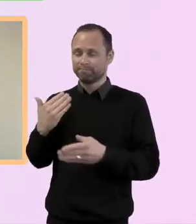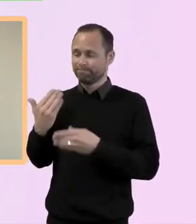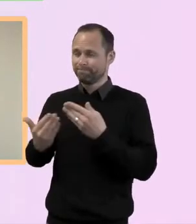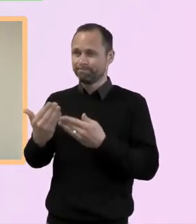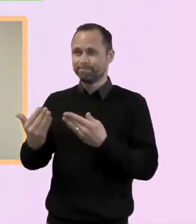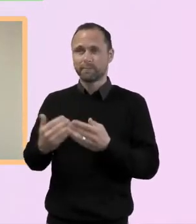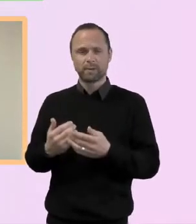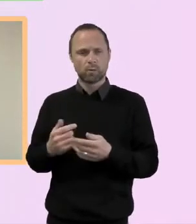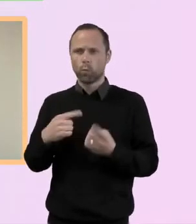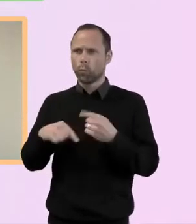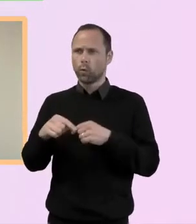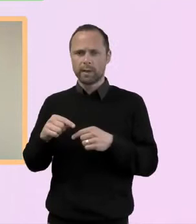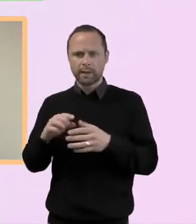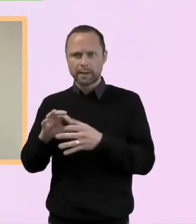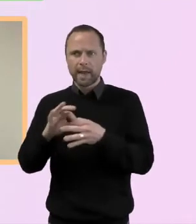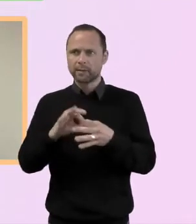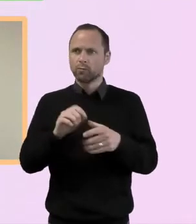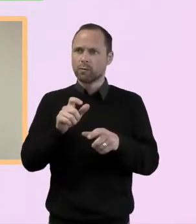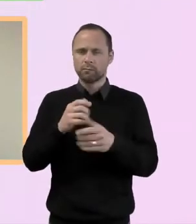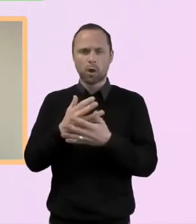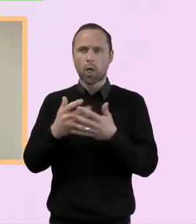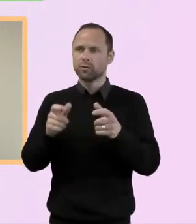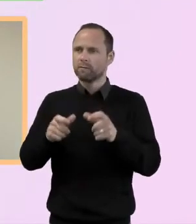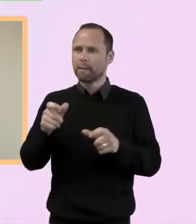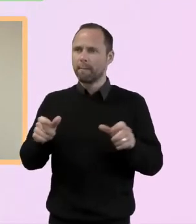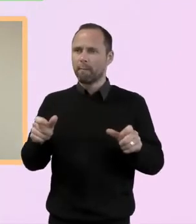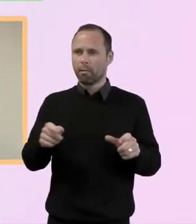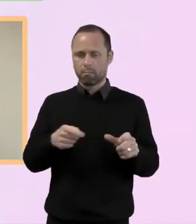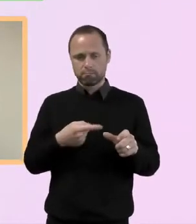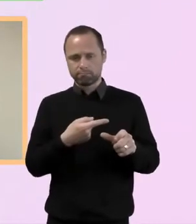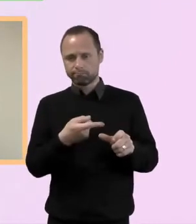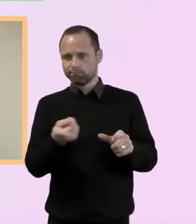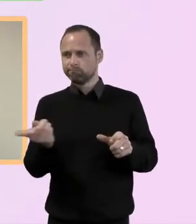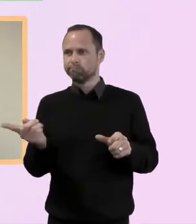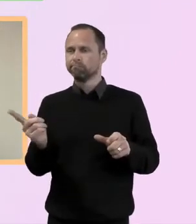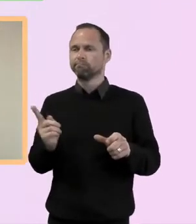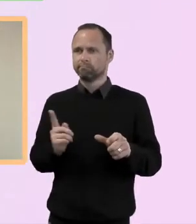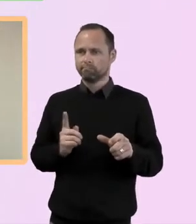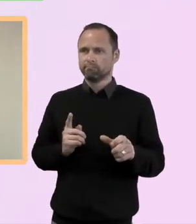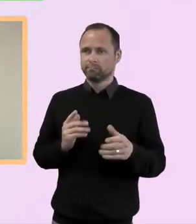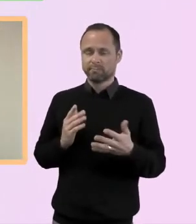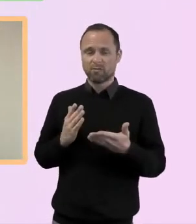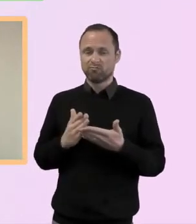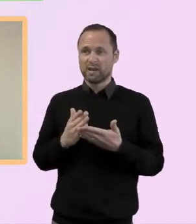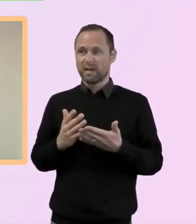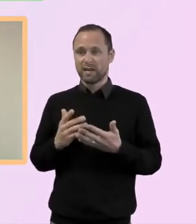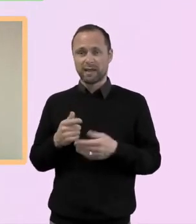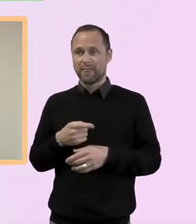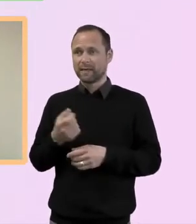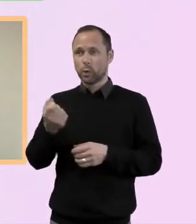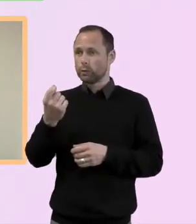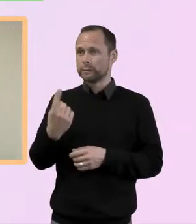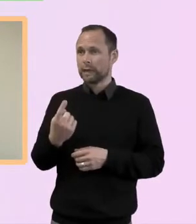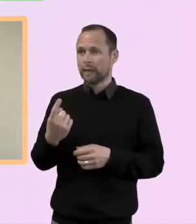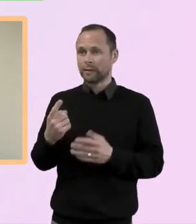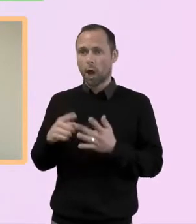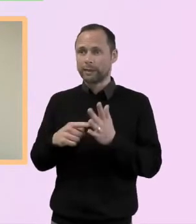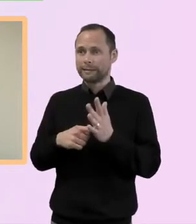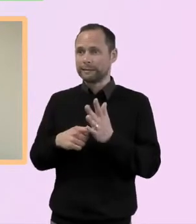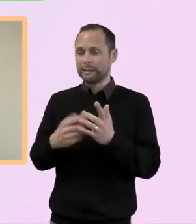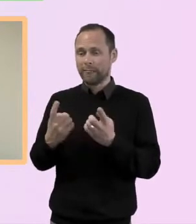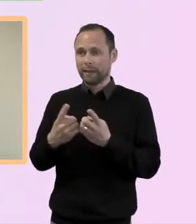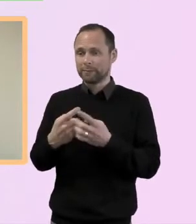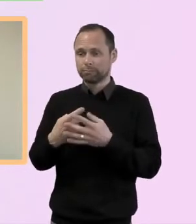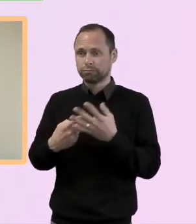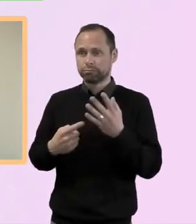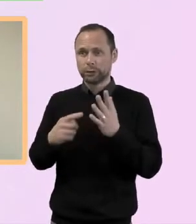connected with, yeah, as Alice mentioned, you know, technologically just not there, so they can't do Zoom. So it